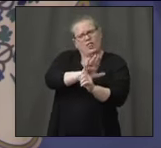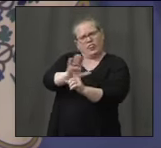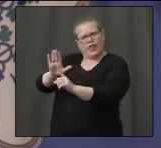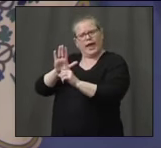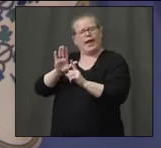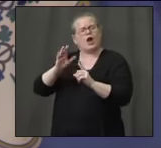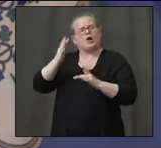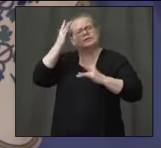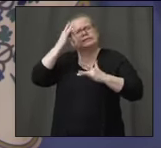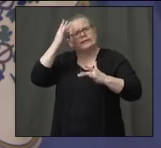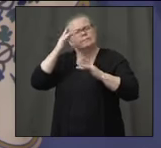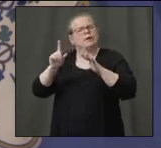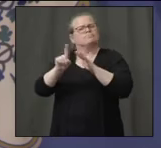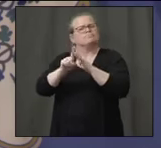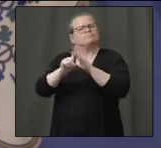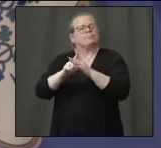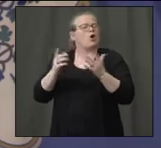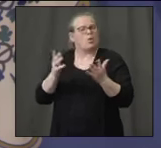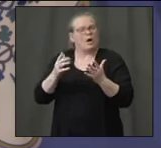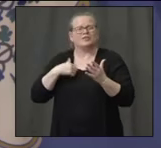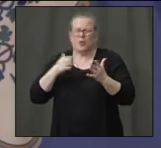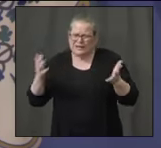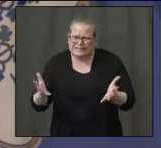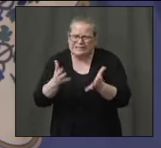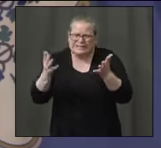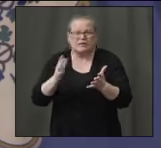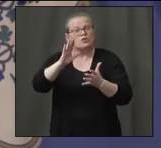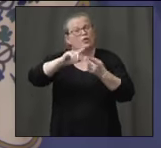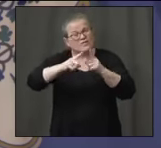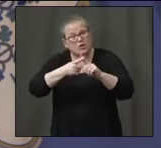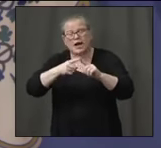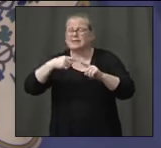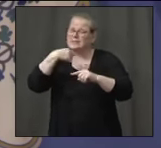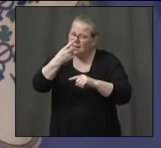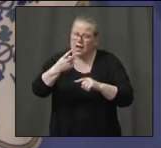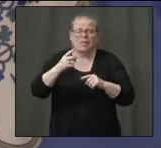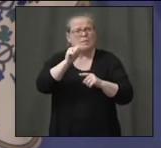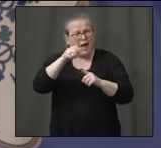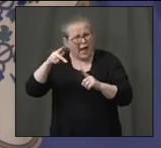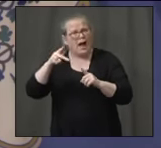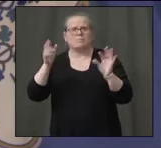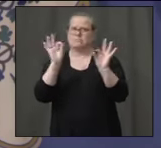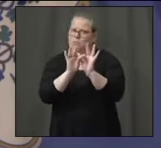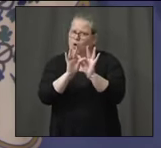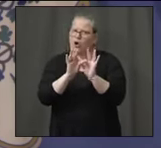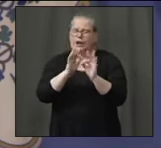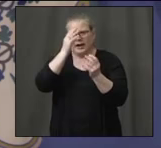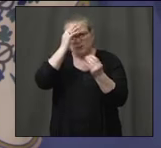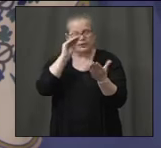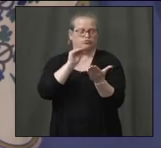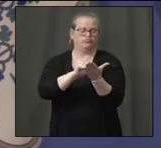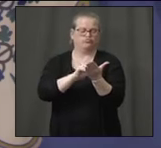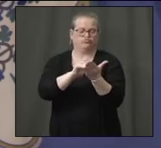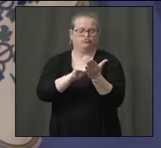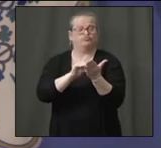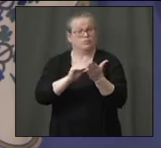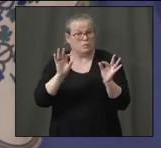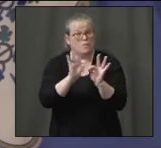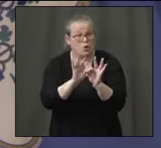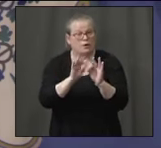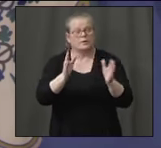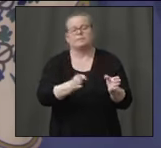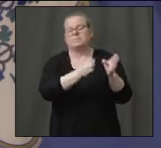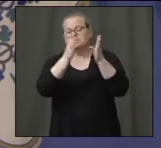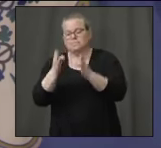urge you, tell your friends to go on that app. It's really important. We're also distributing the smart thermometers, again, as we